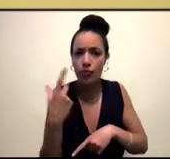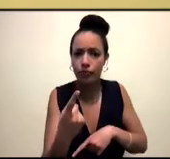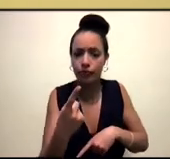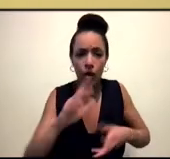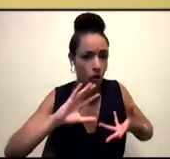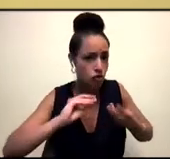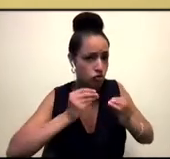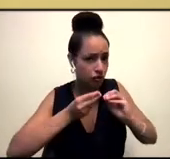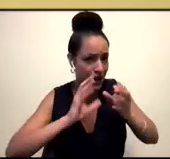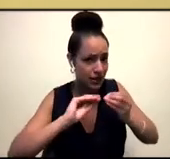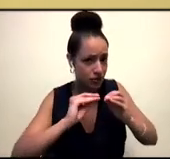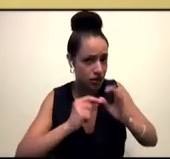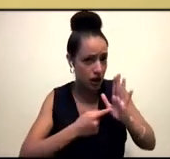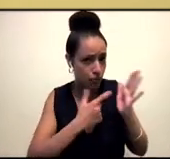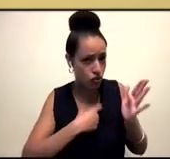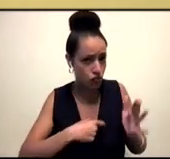can play a part in that?